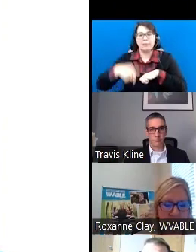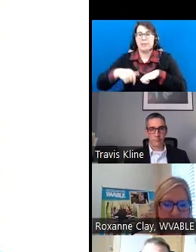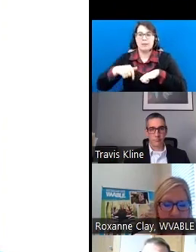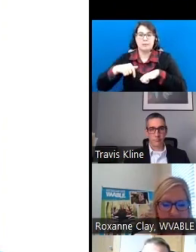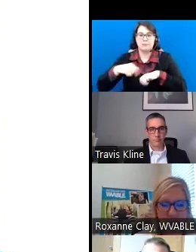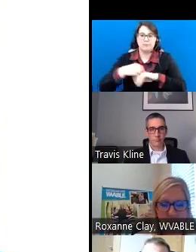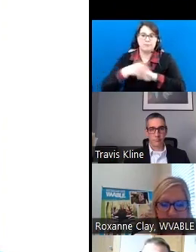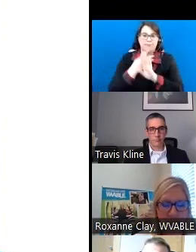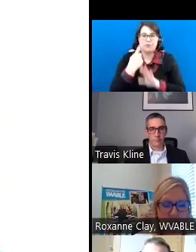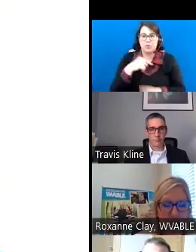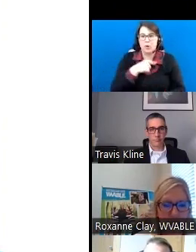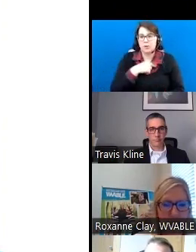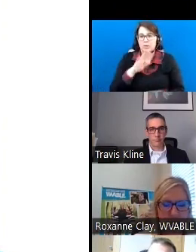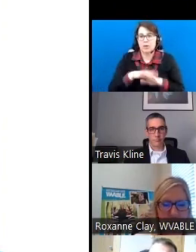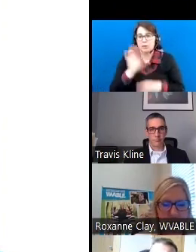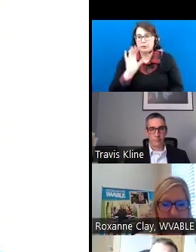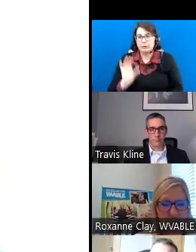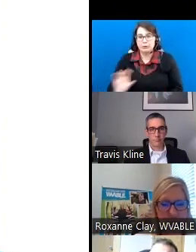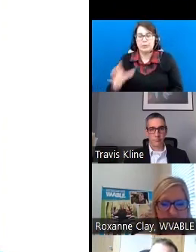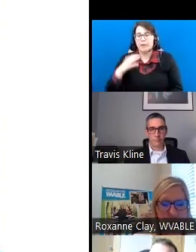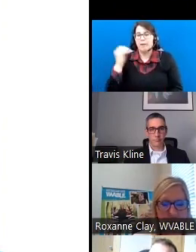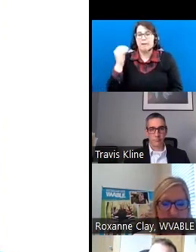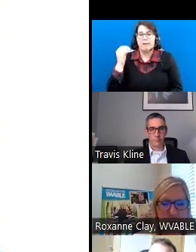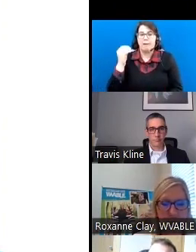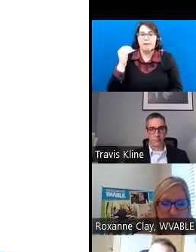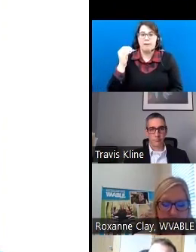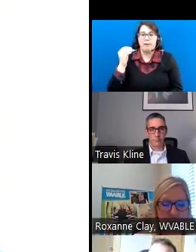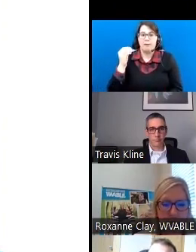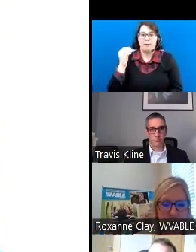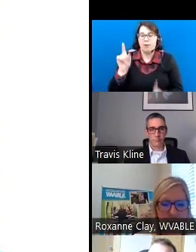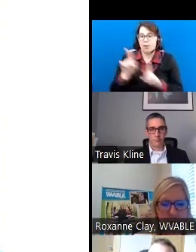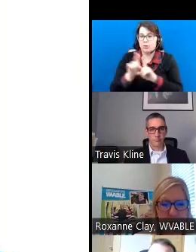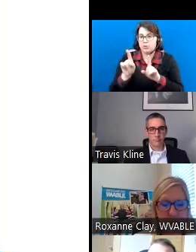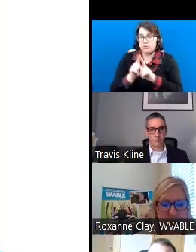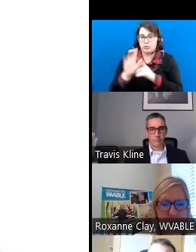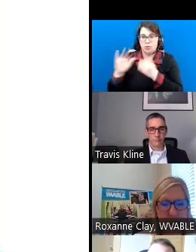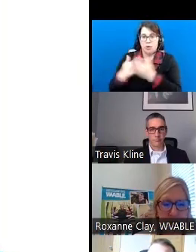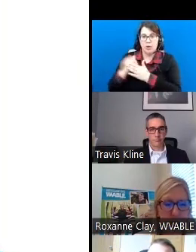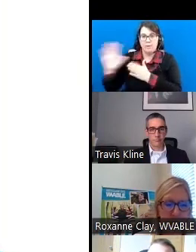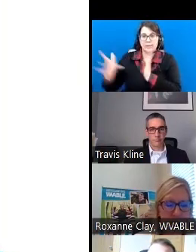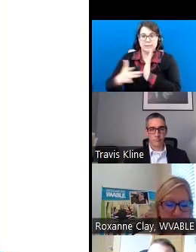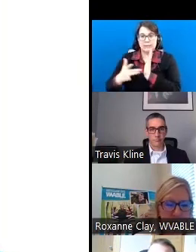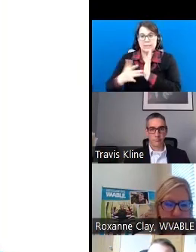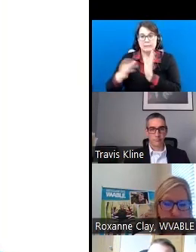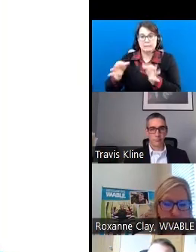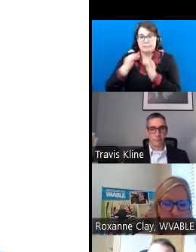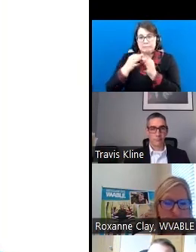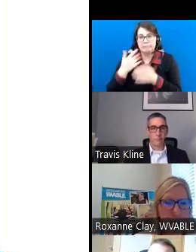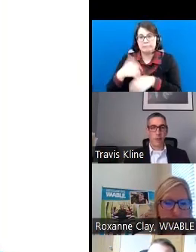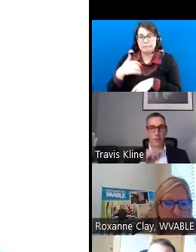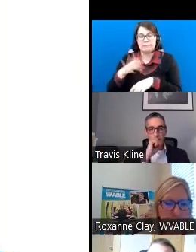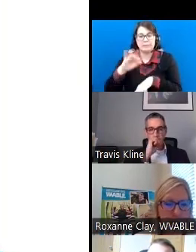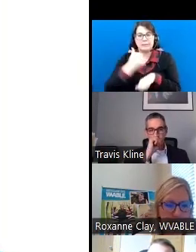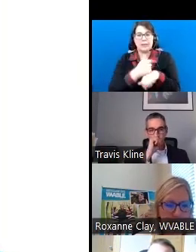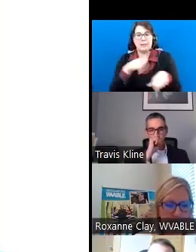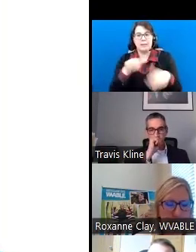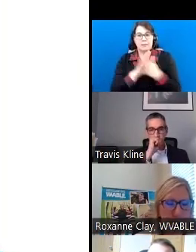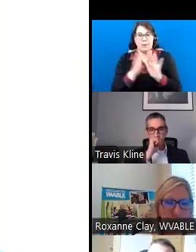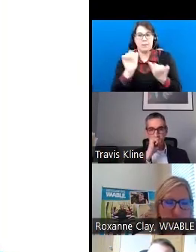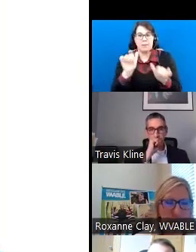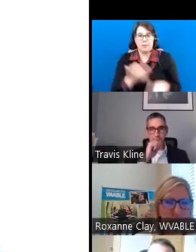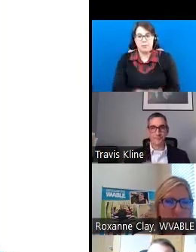via the Zoom platform, and then also provide all of his technical expertise to make this possible.